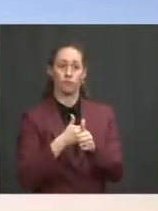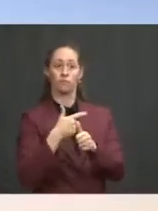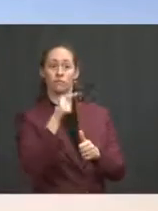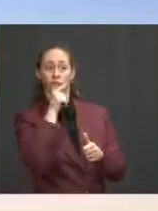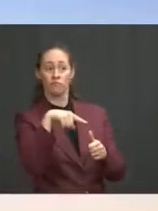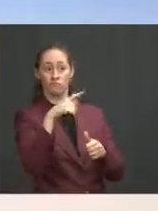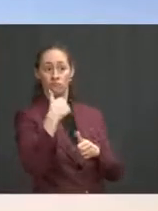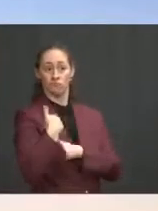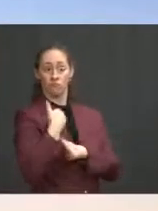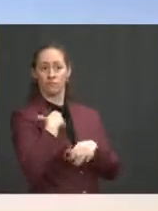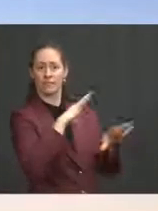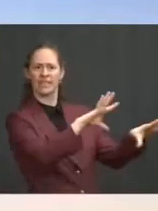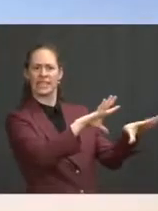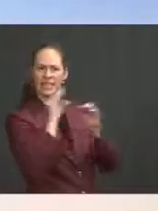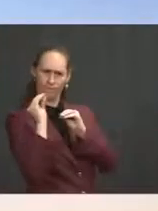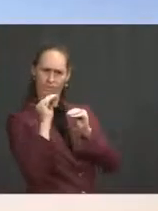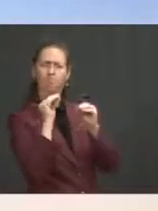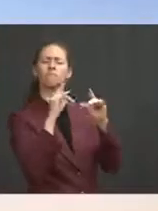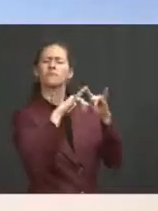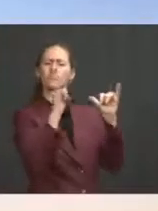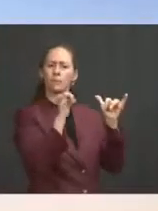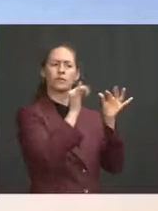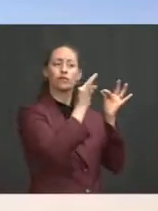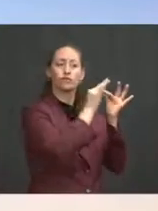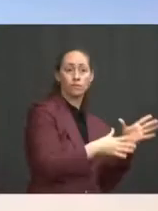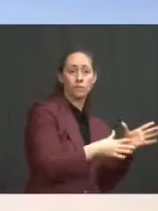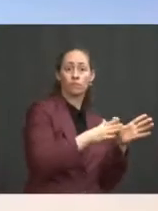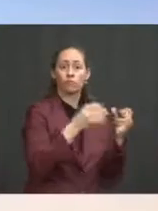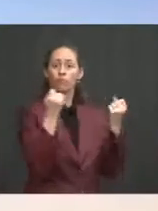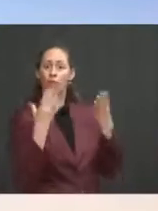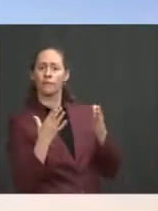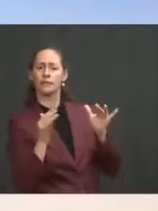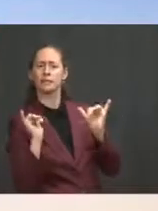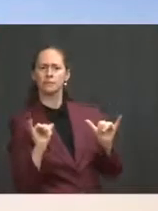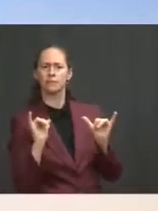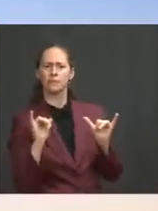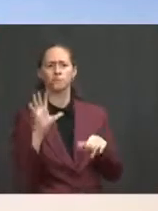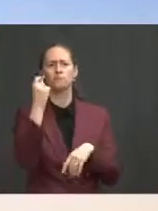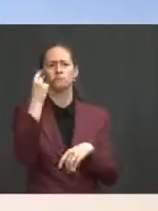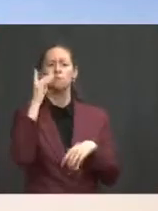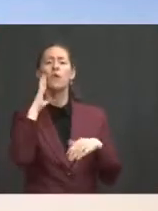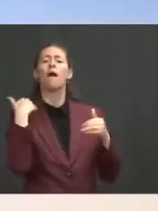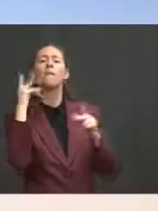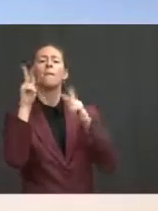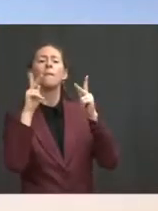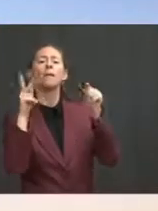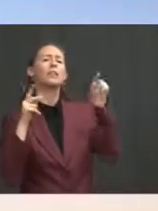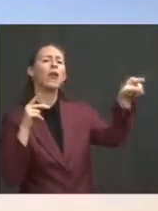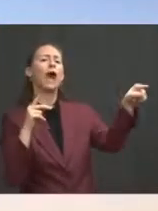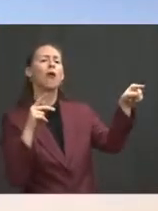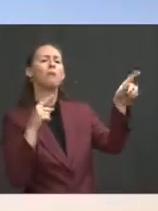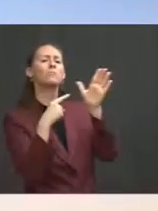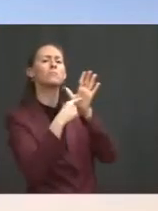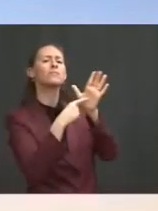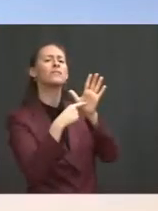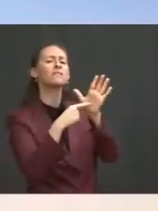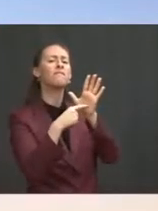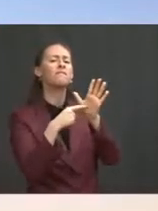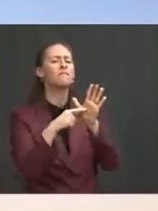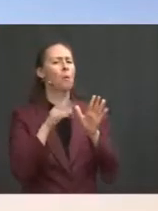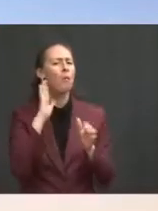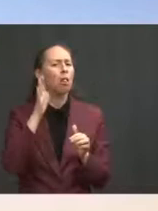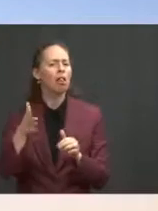though, that we will still have a diplomatic presence on the ground. That is our continued commitment, and that will continue after September. Let me ask you about the comments of